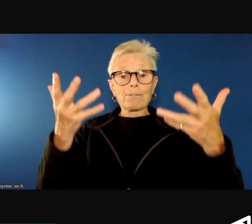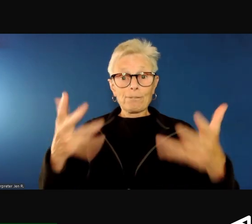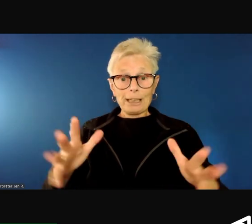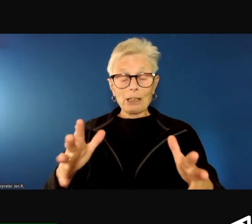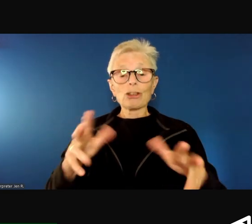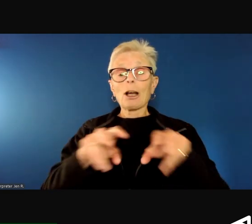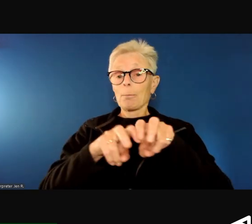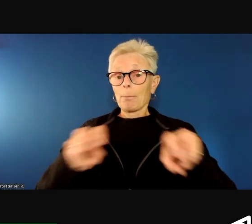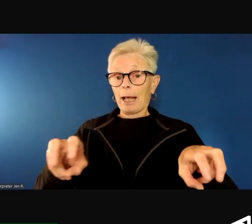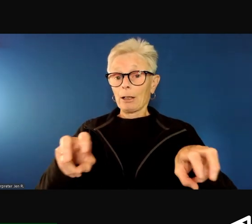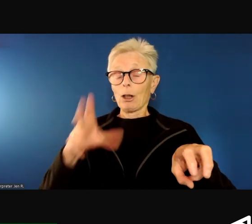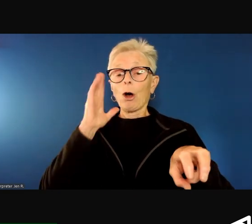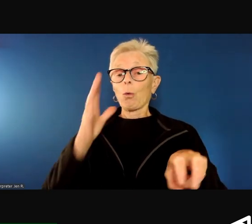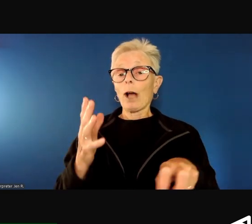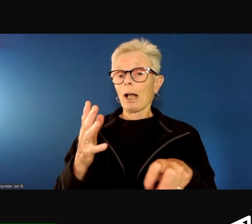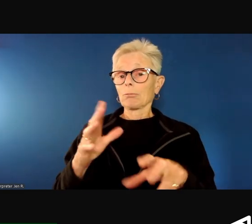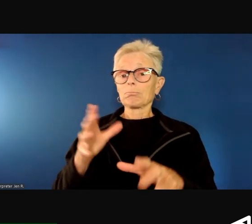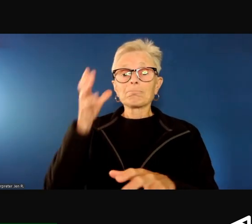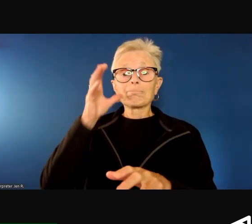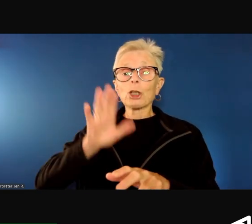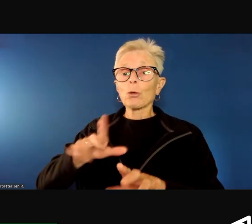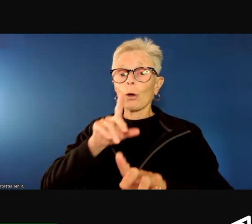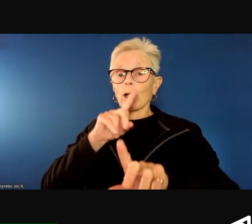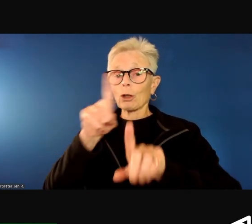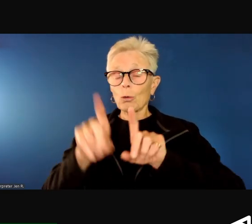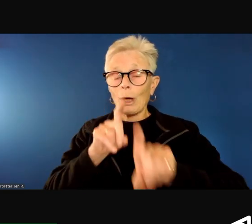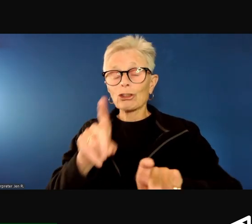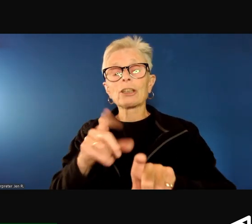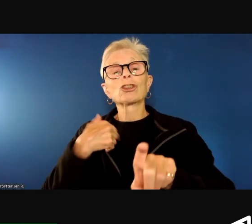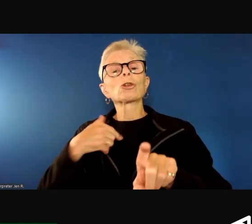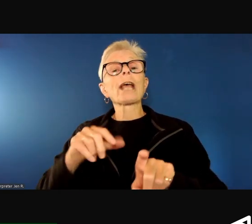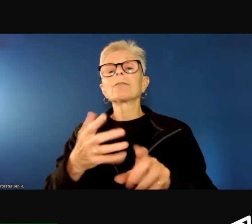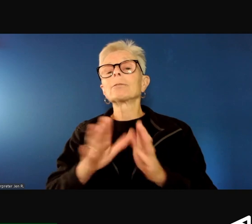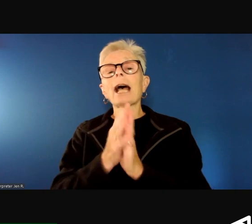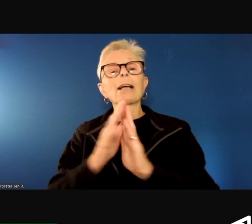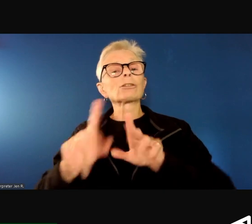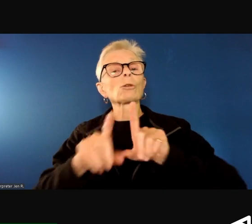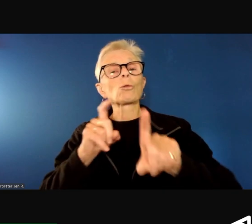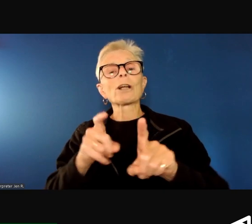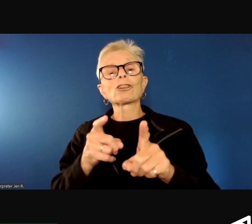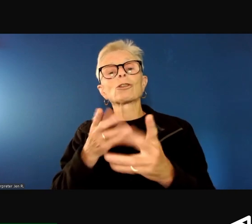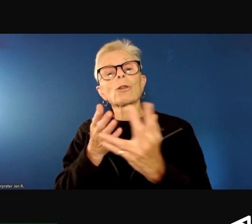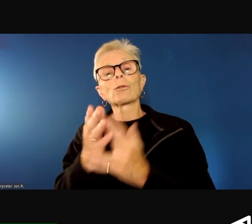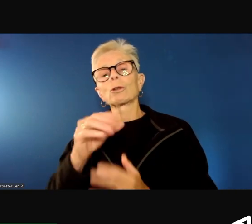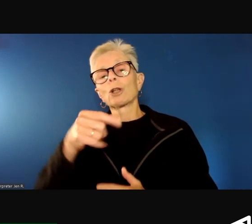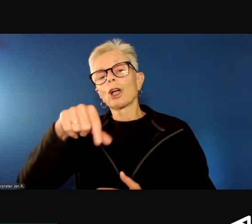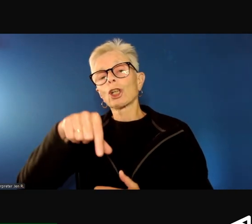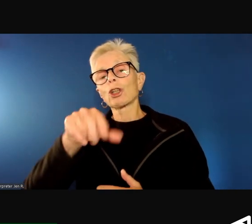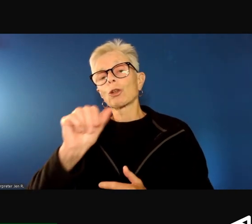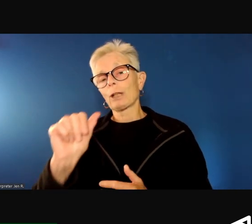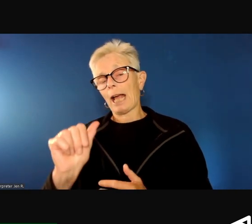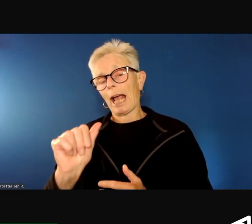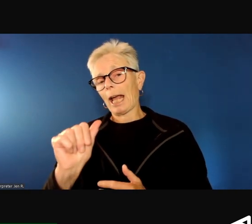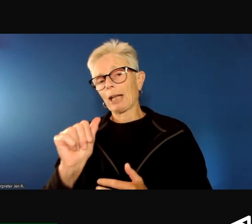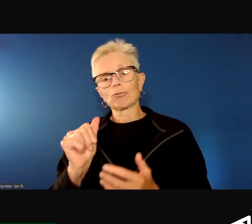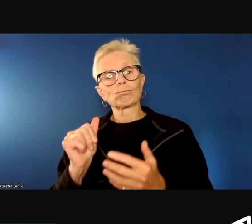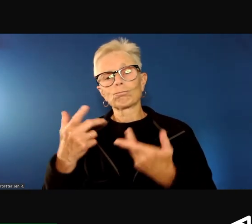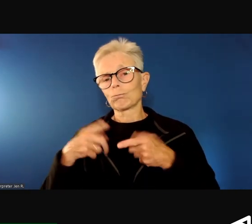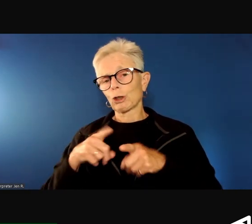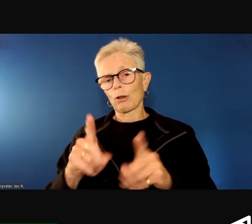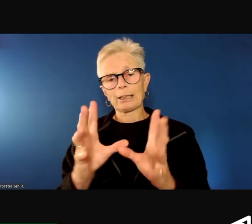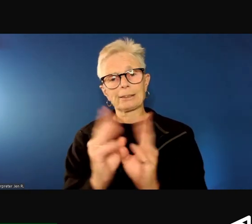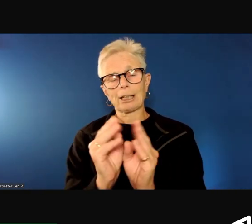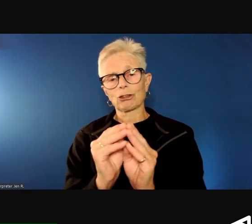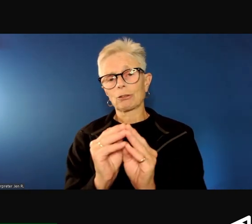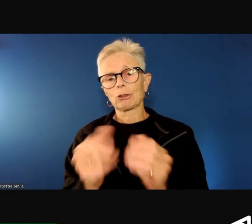questions which may be sent through the Q&A at any time throughout the session. And you may ask your